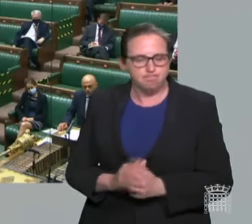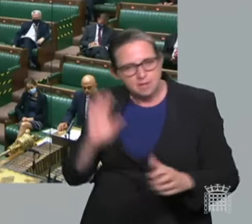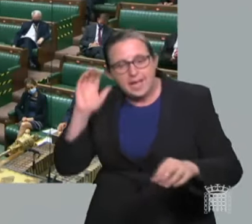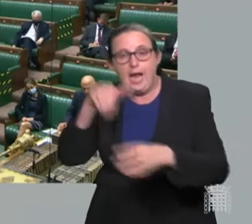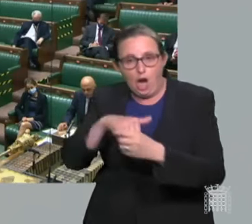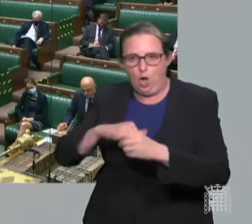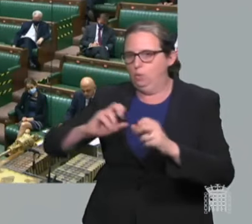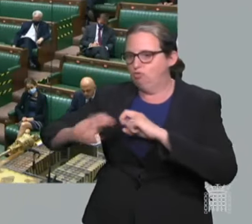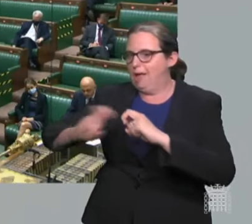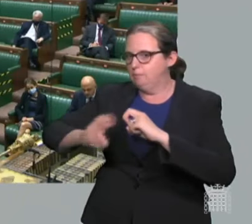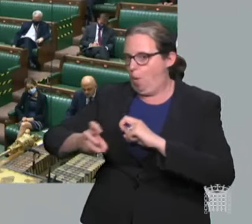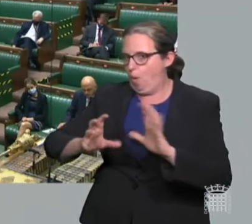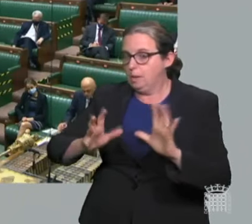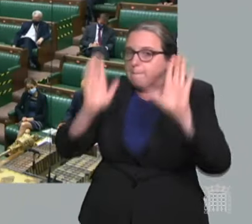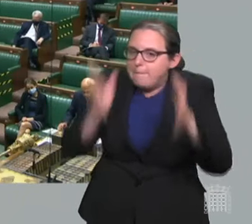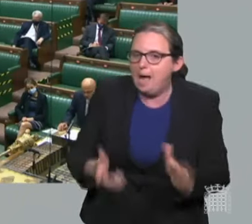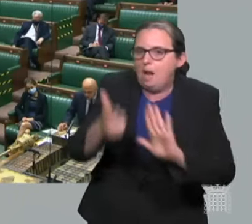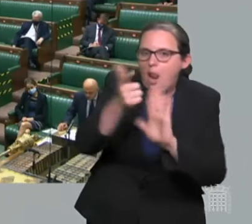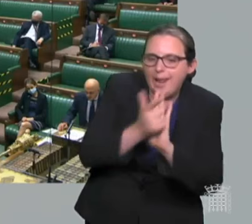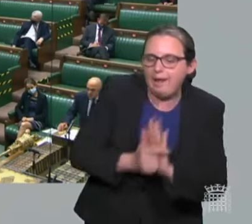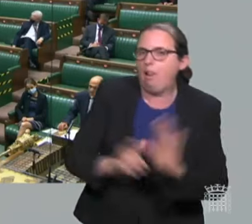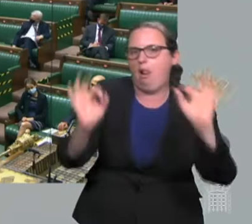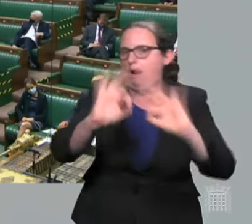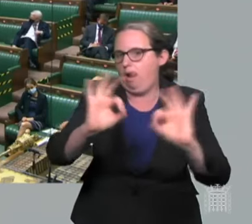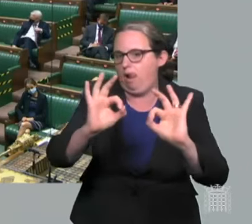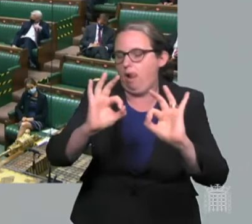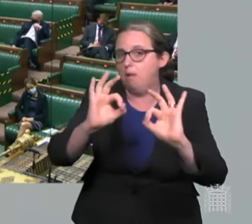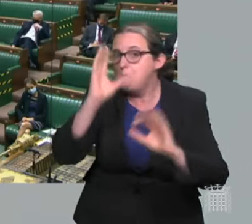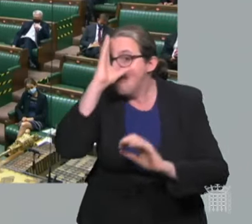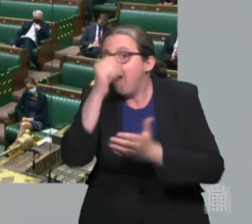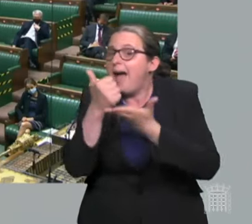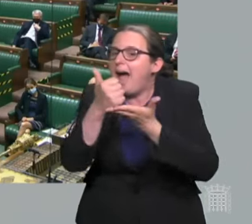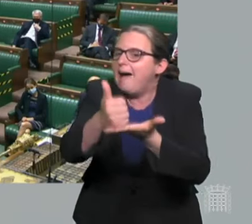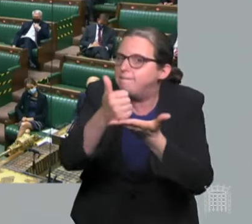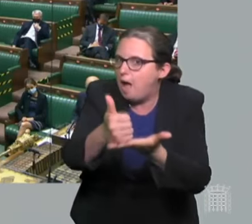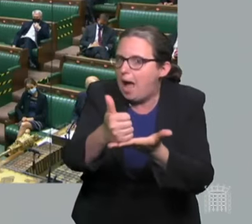Although we will advise this as a voluntary measure for crowded and enclosed spaces.